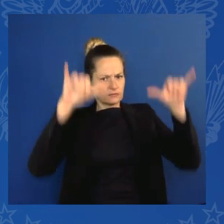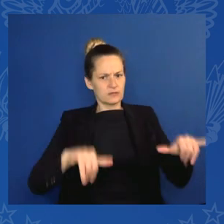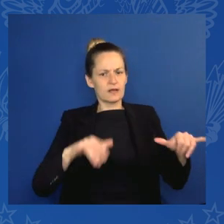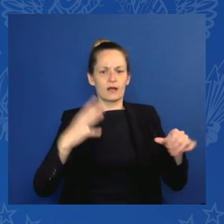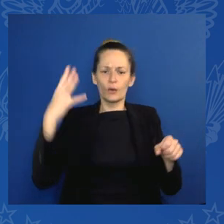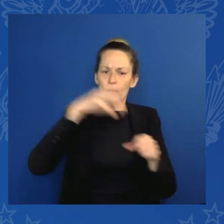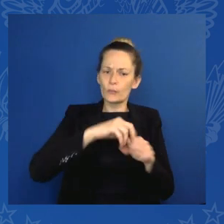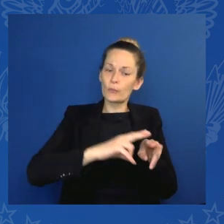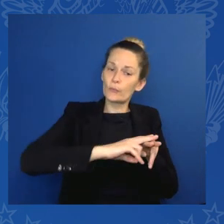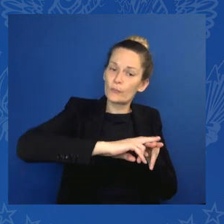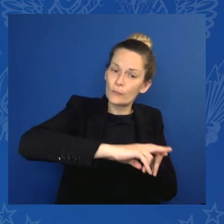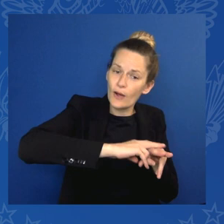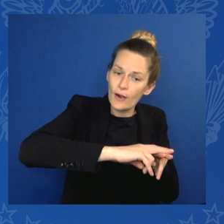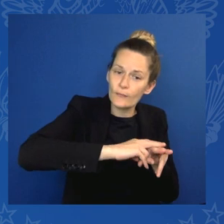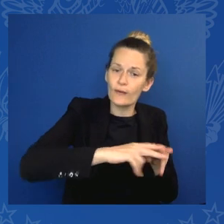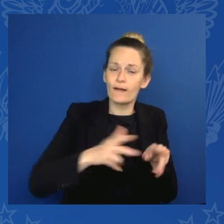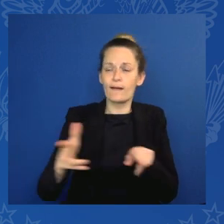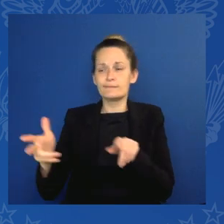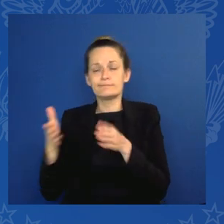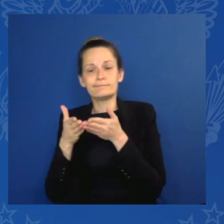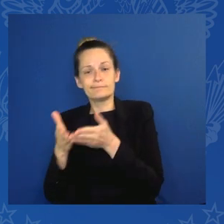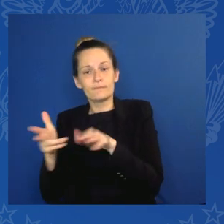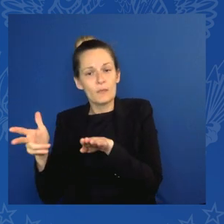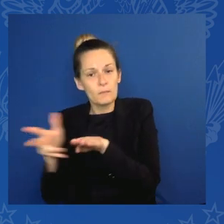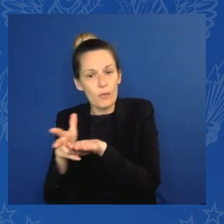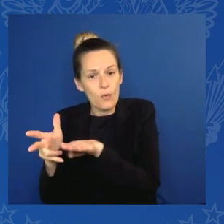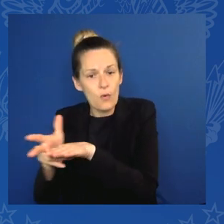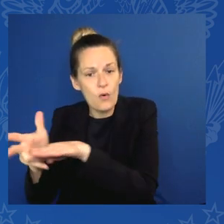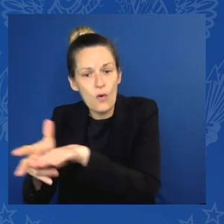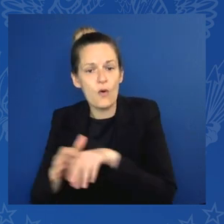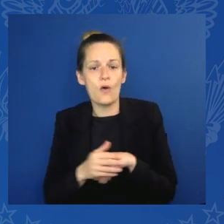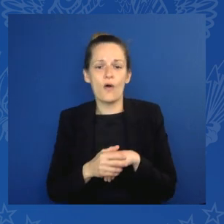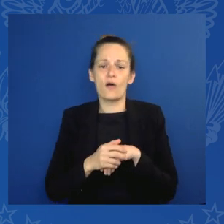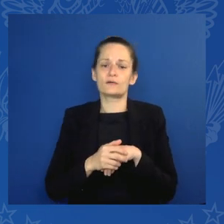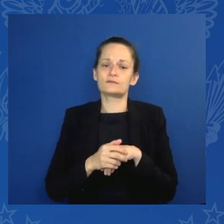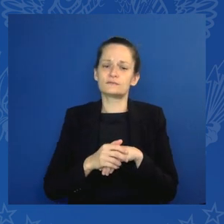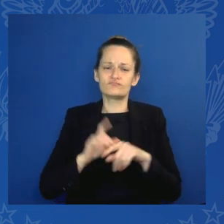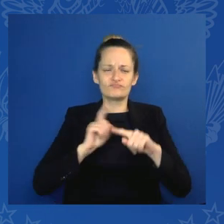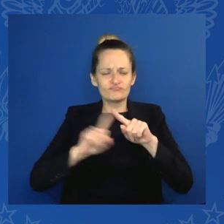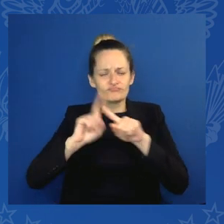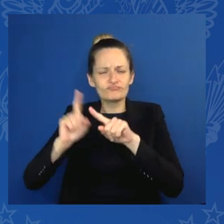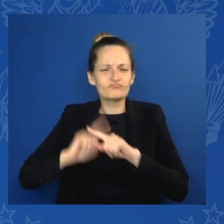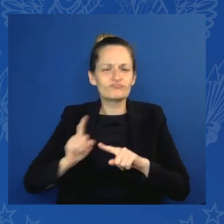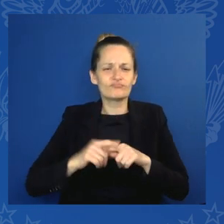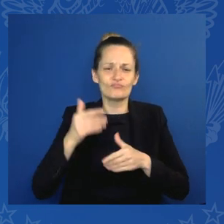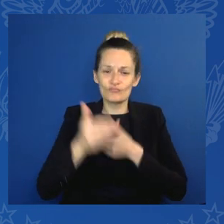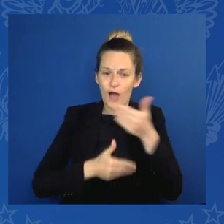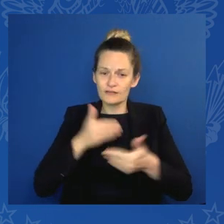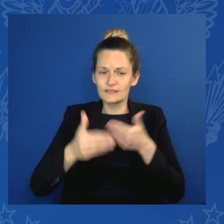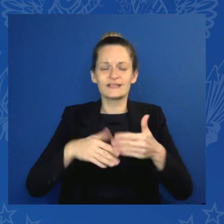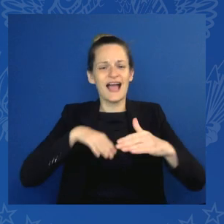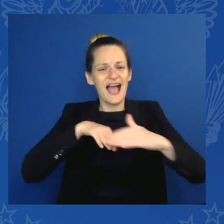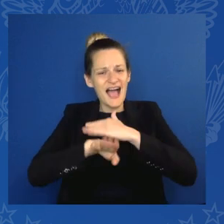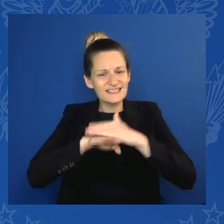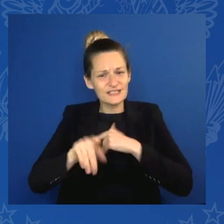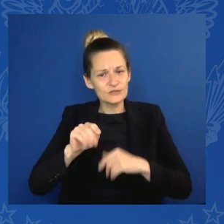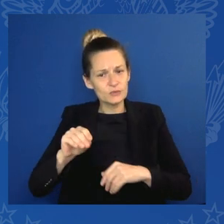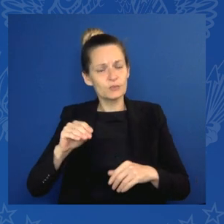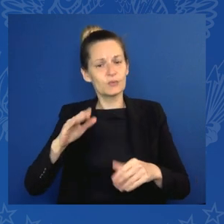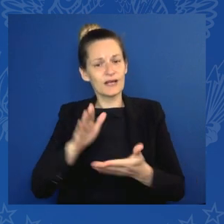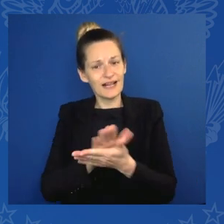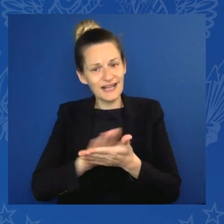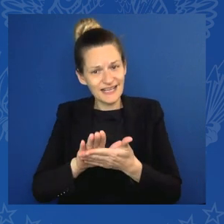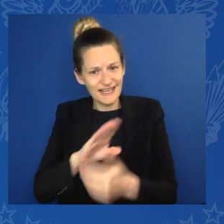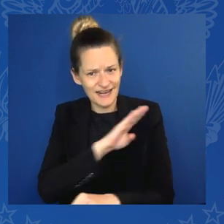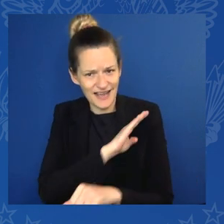and processing and expanding access to clean energy technologies. For example, the U.S. government just facilitated a new